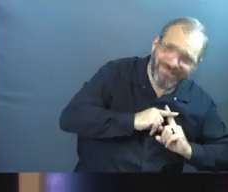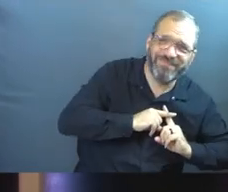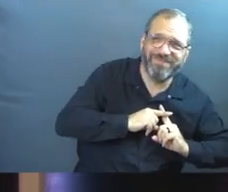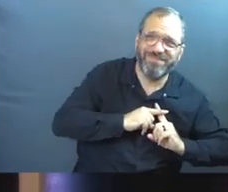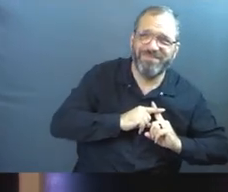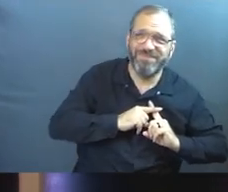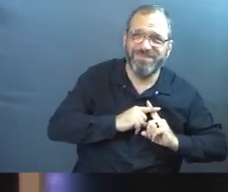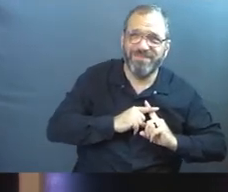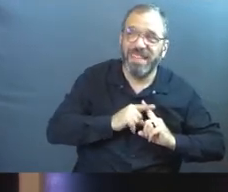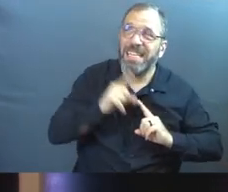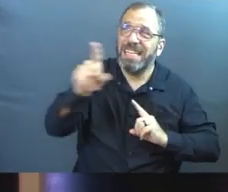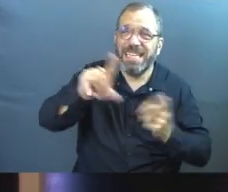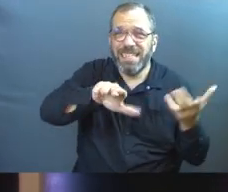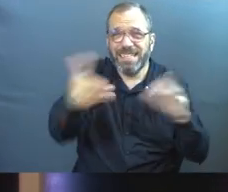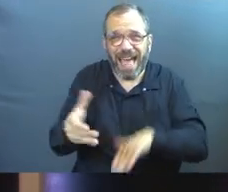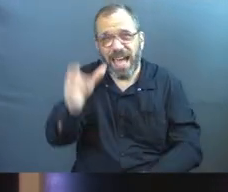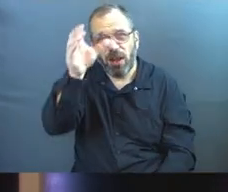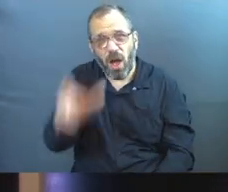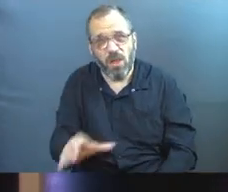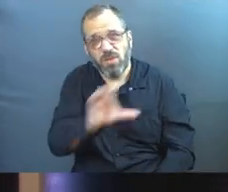He died on a cross for you.